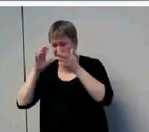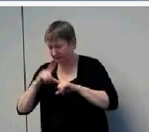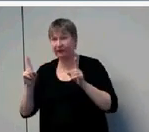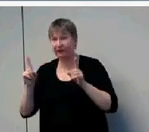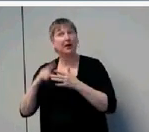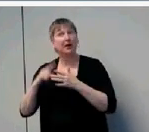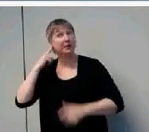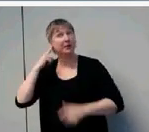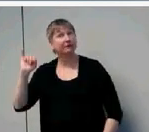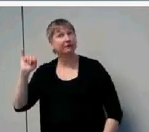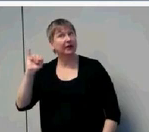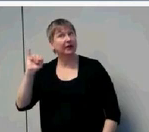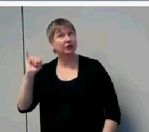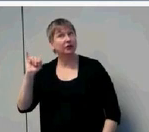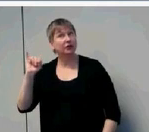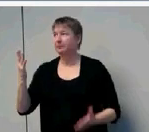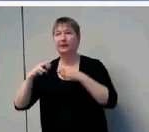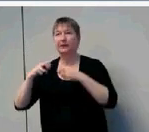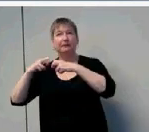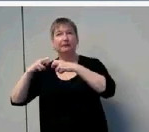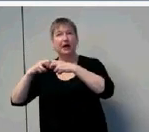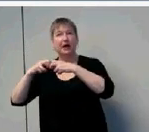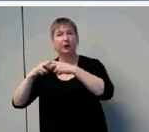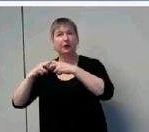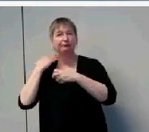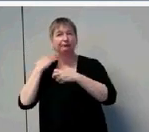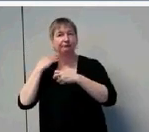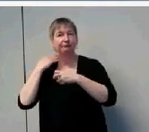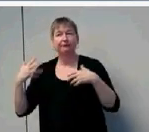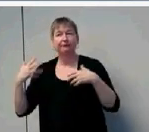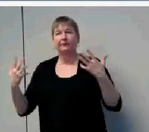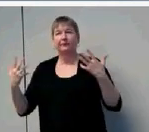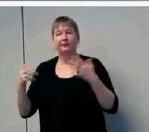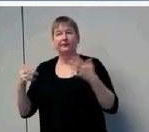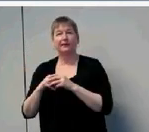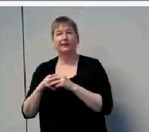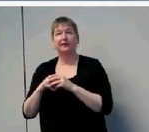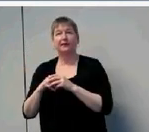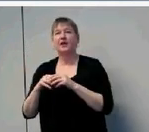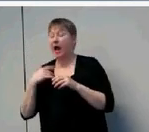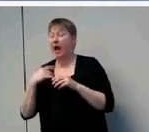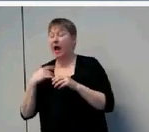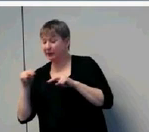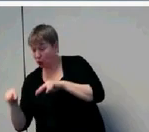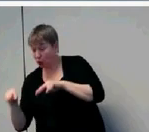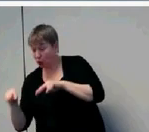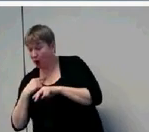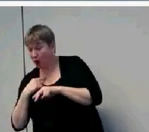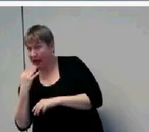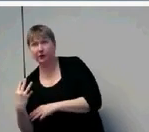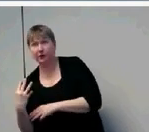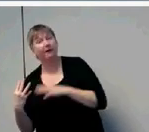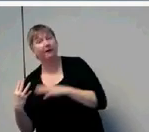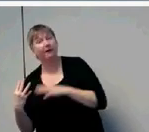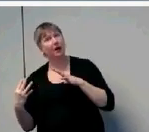a battery has died. Although they can refer to the hearing aid indicator light, they shouldn't rely on them. The hearing